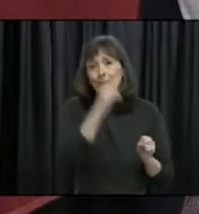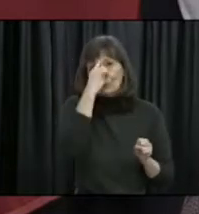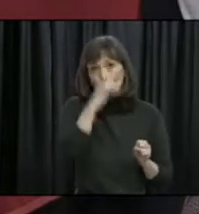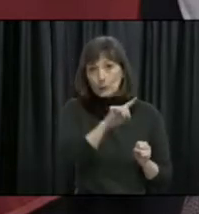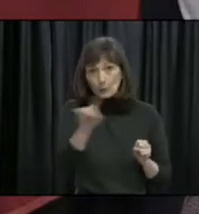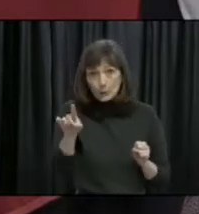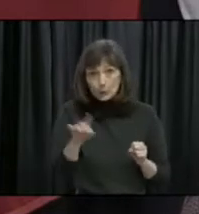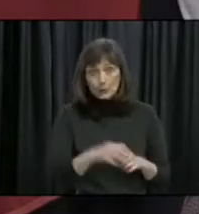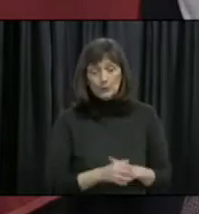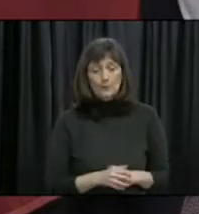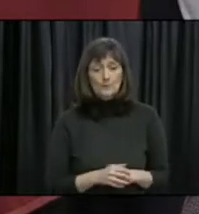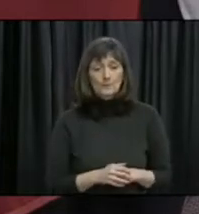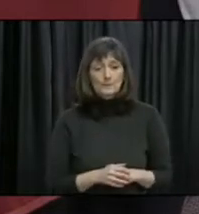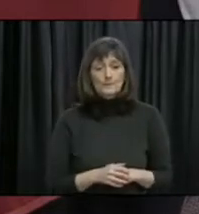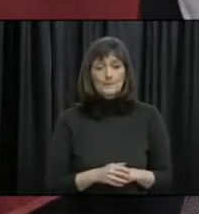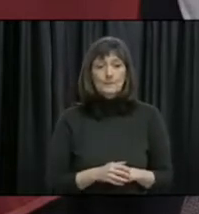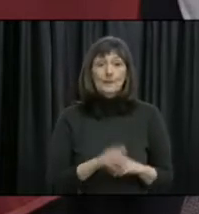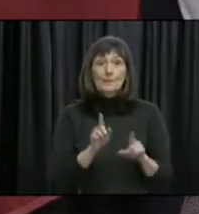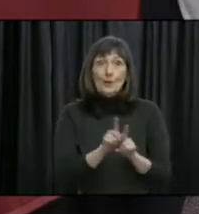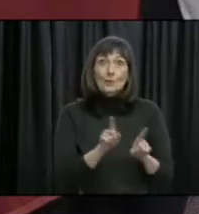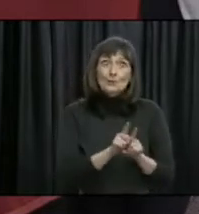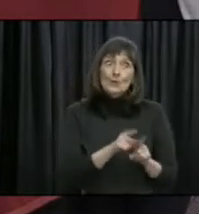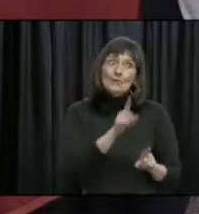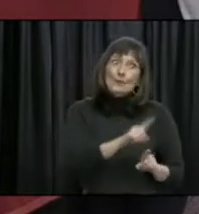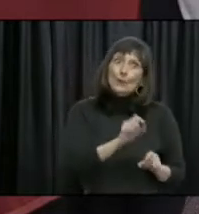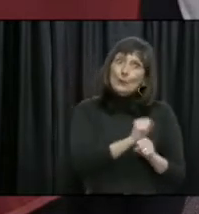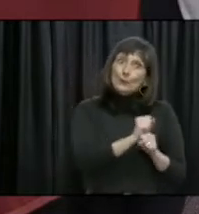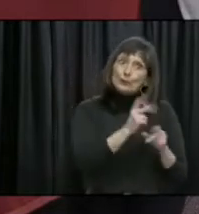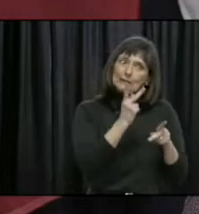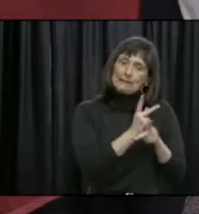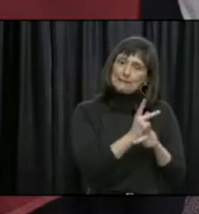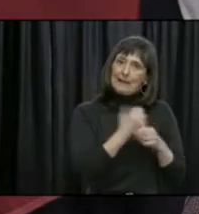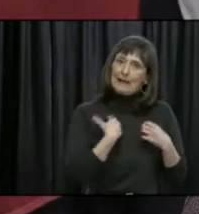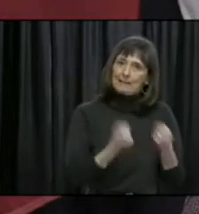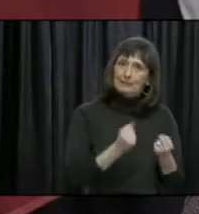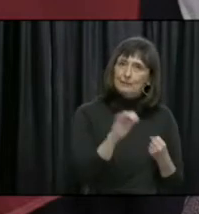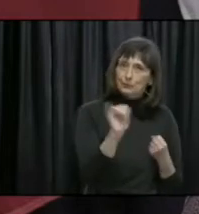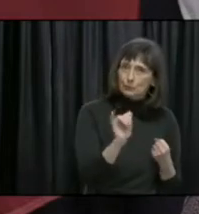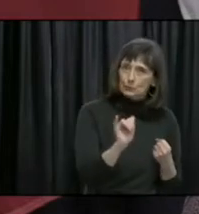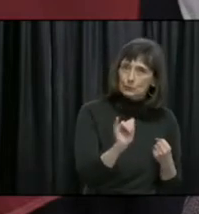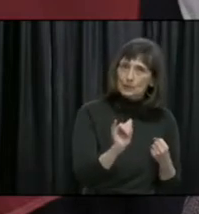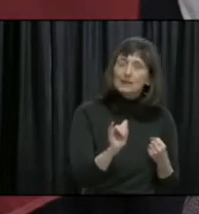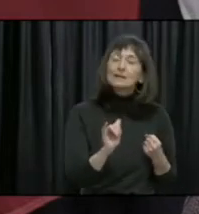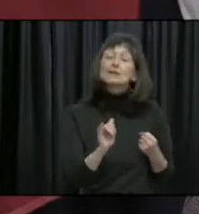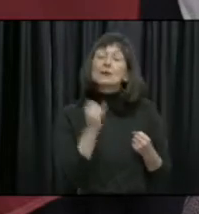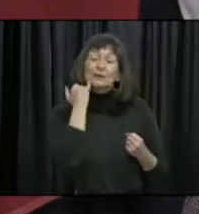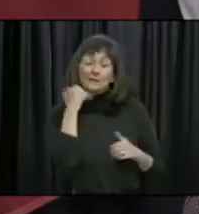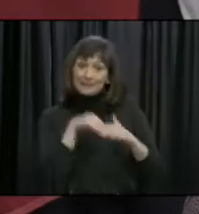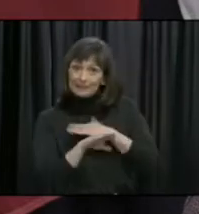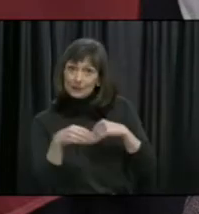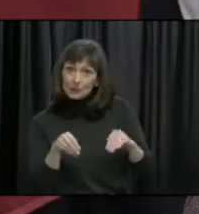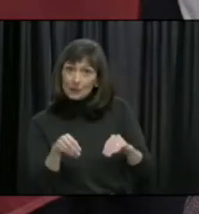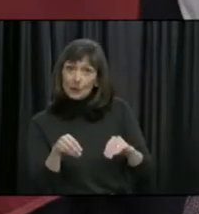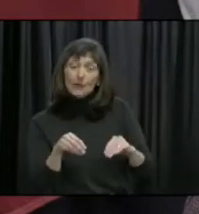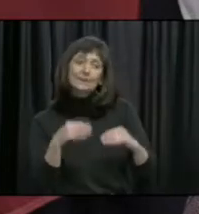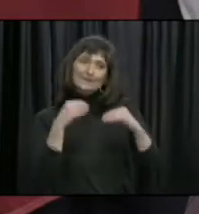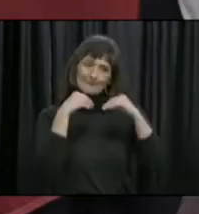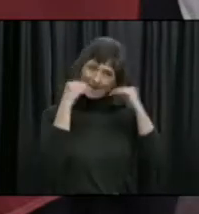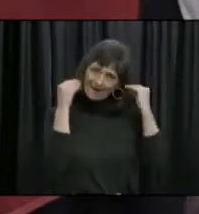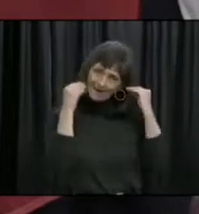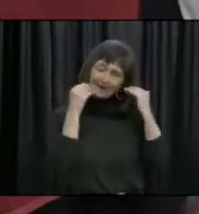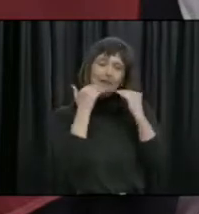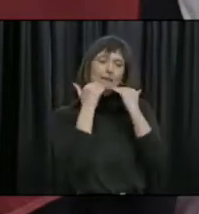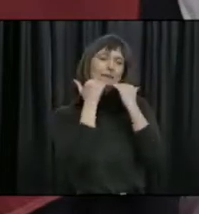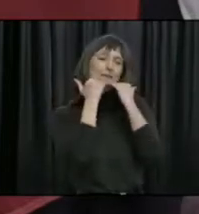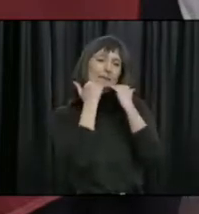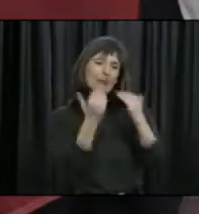It's for your benefit, but also for the benefit of their staff. So let's give them a smile. Let's give them a big thank you for